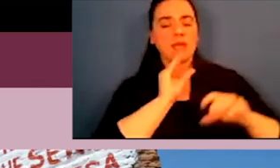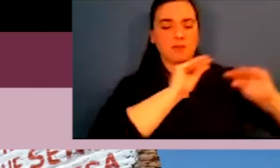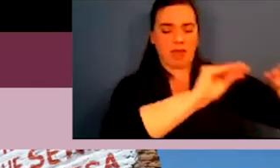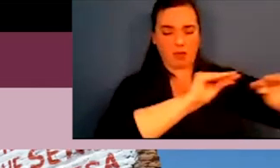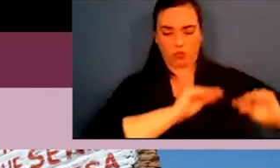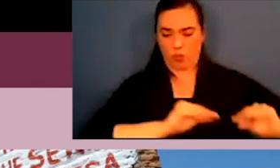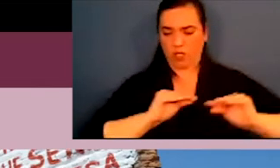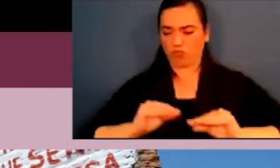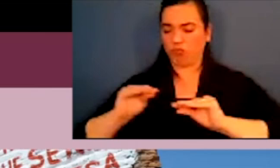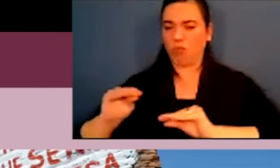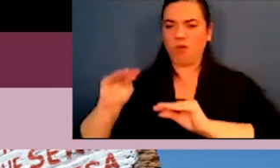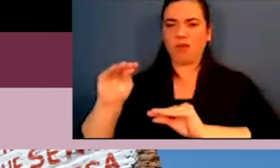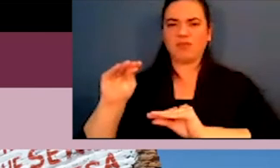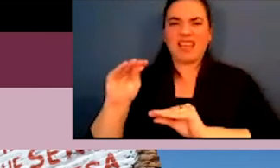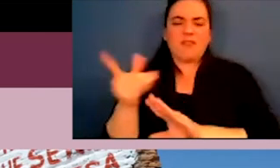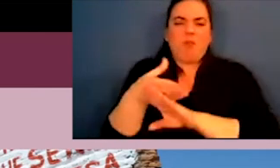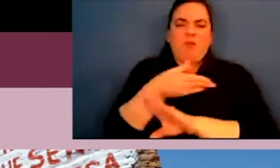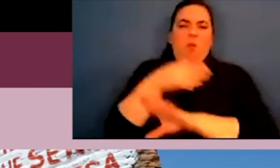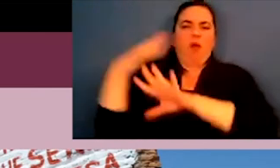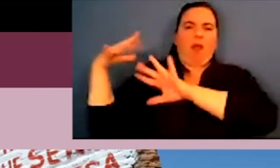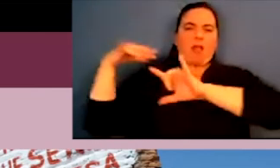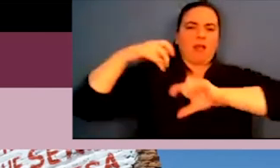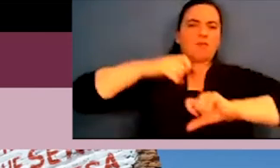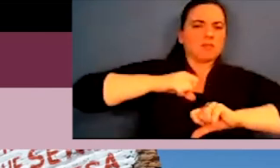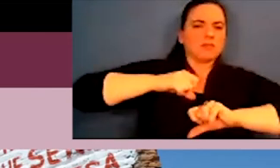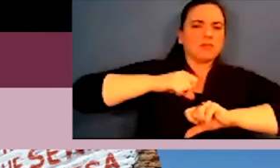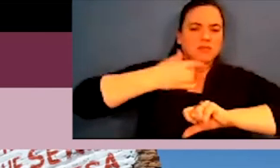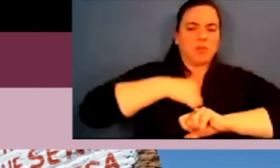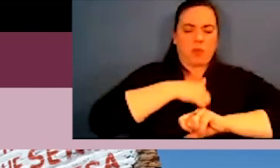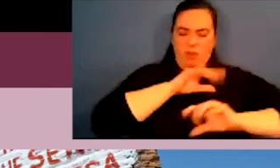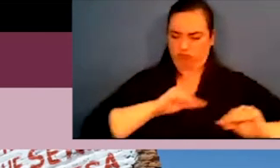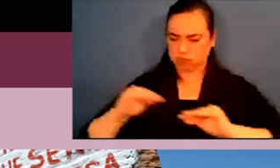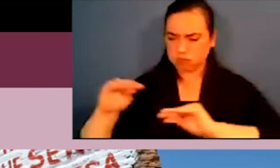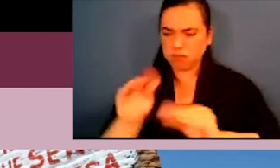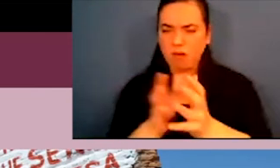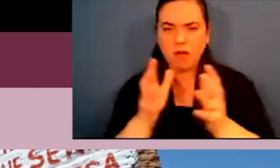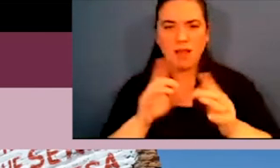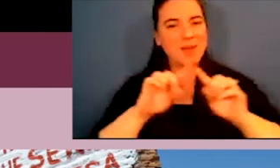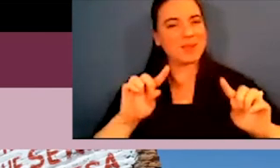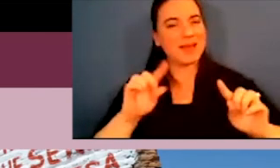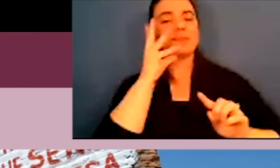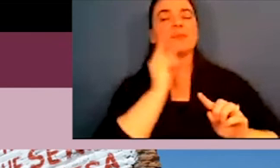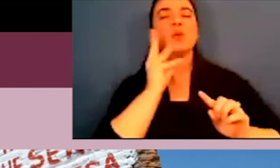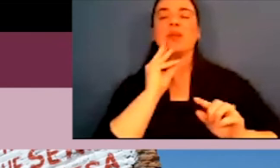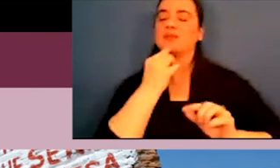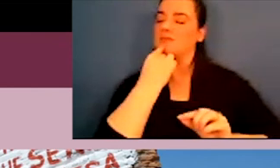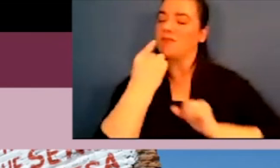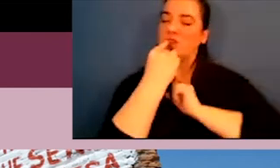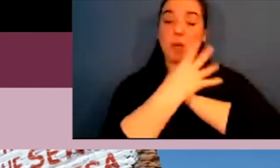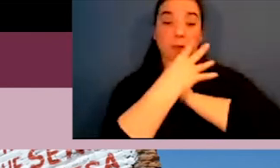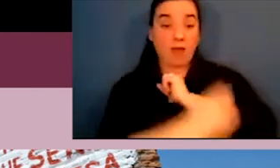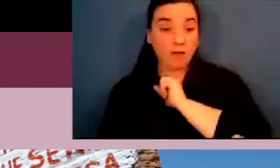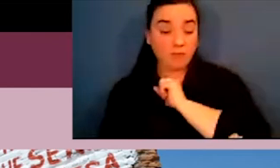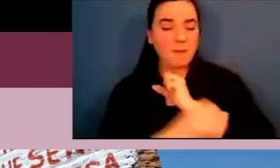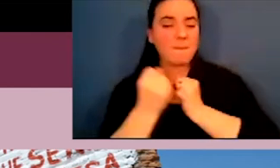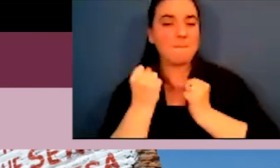Of course, we've also had a lot of migration since before colonial times. But because of